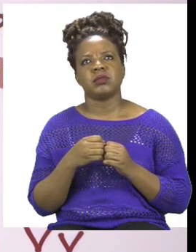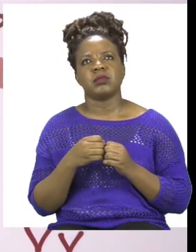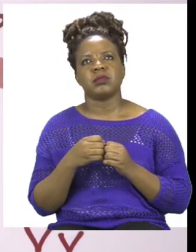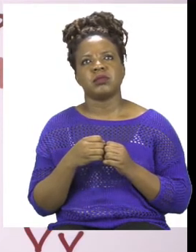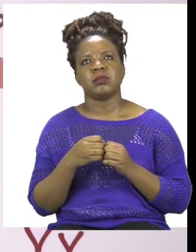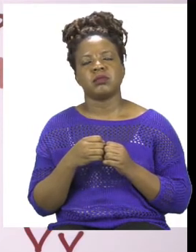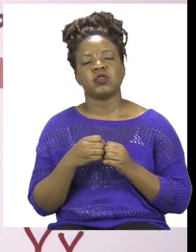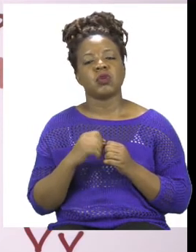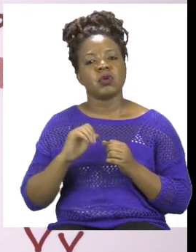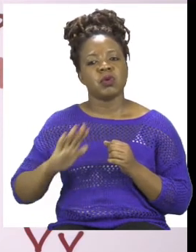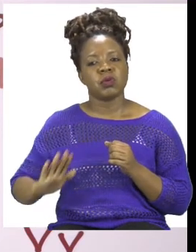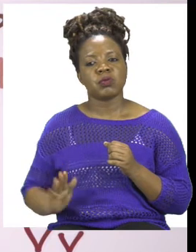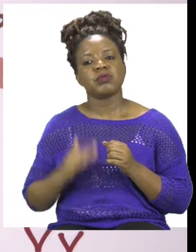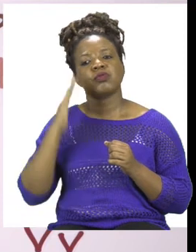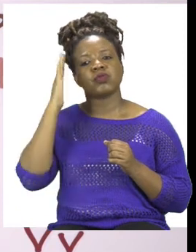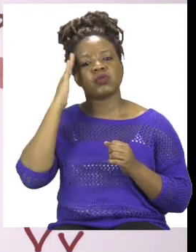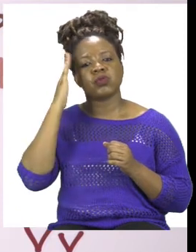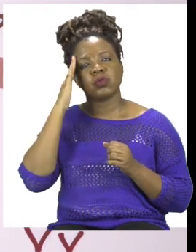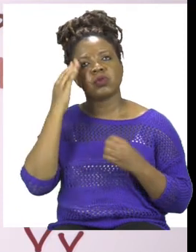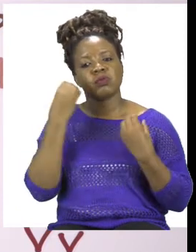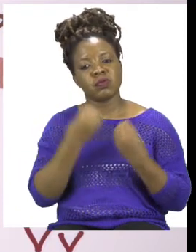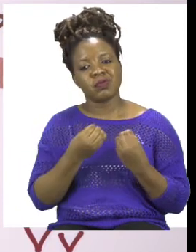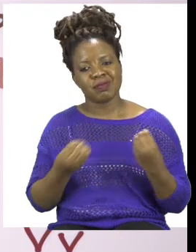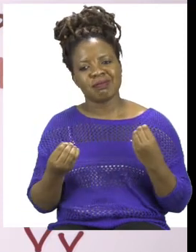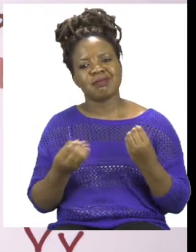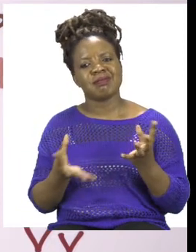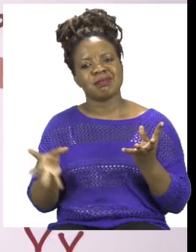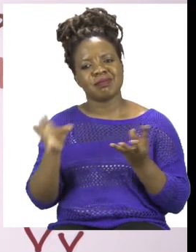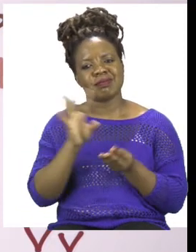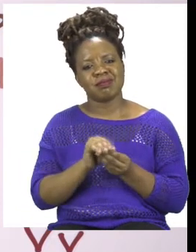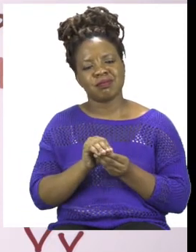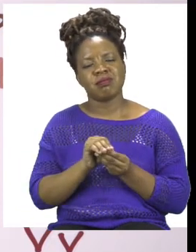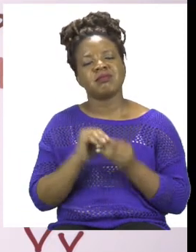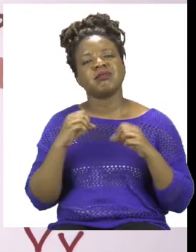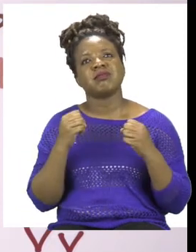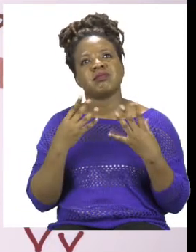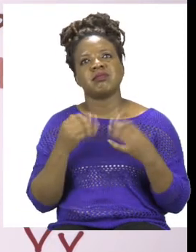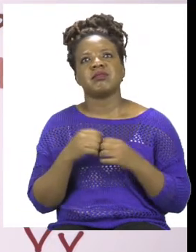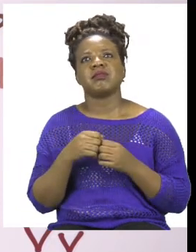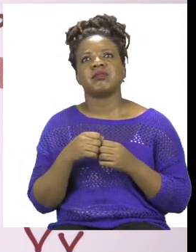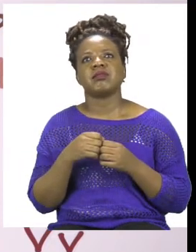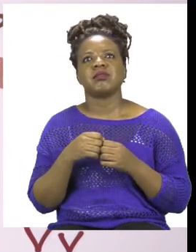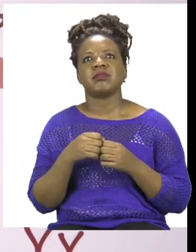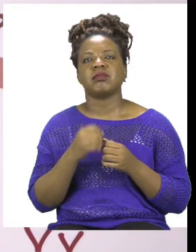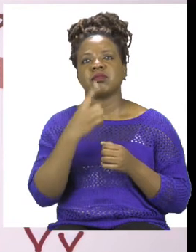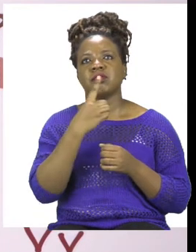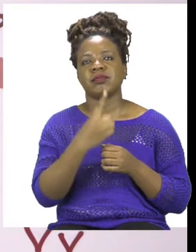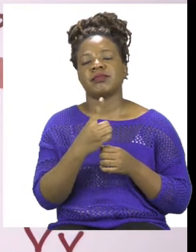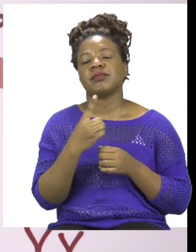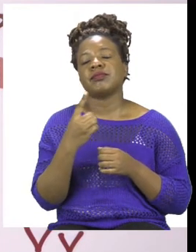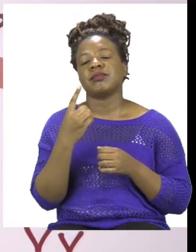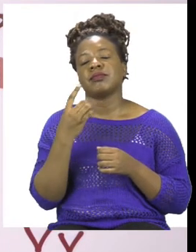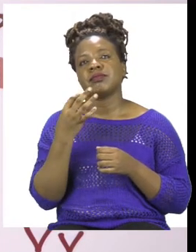going to add. We are going to say 19 plus